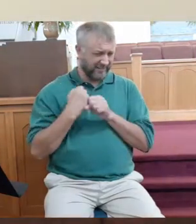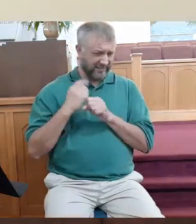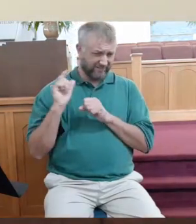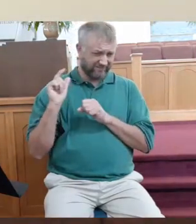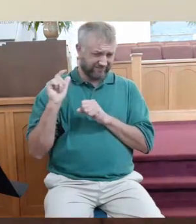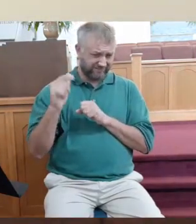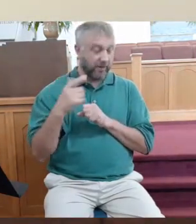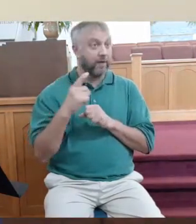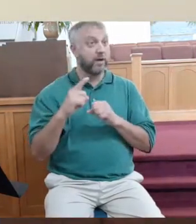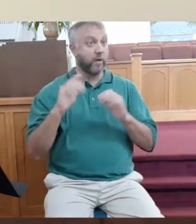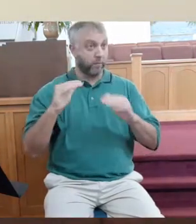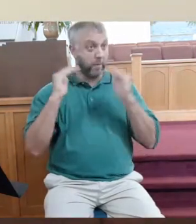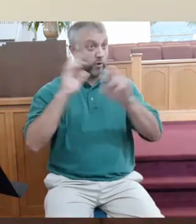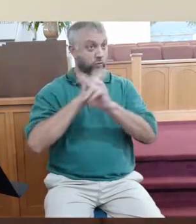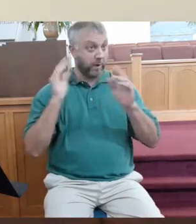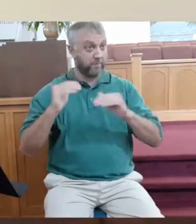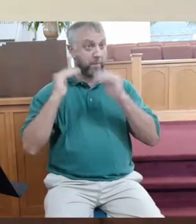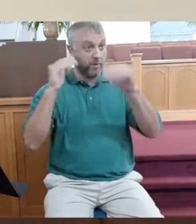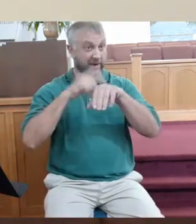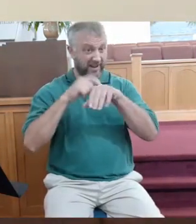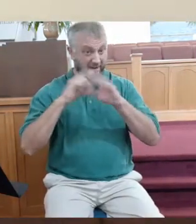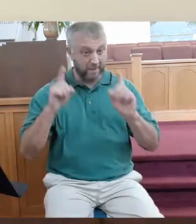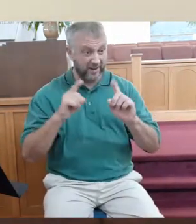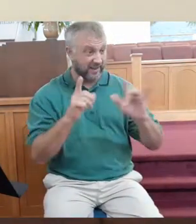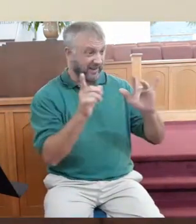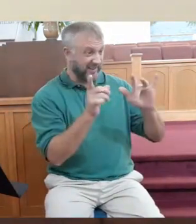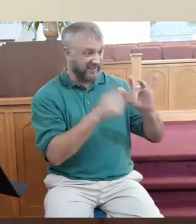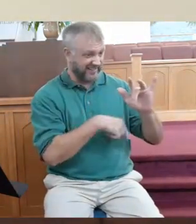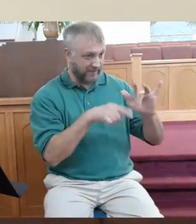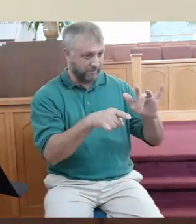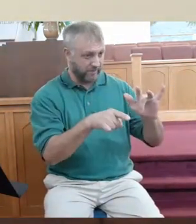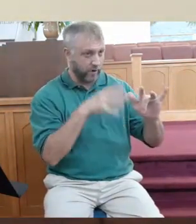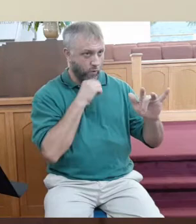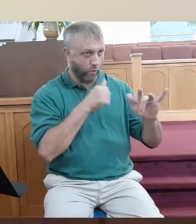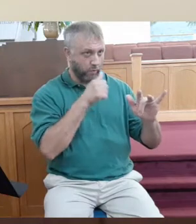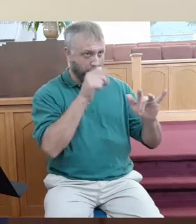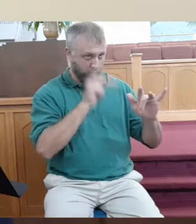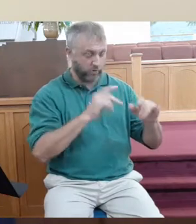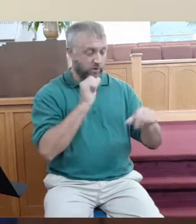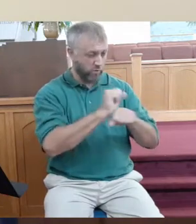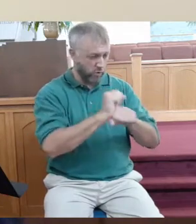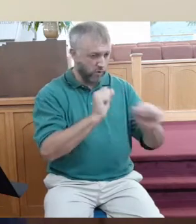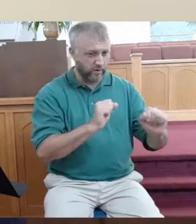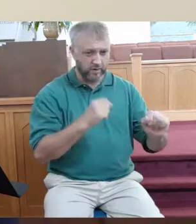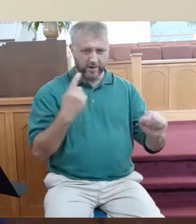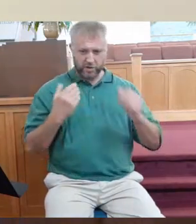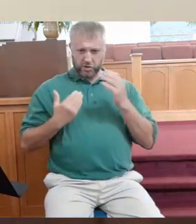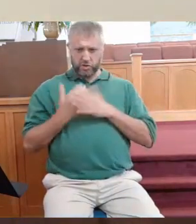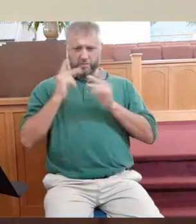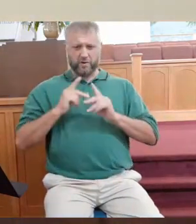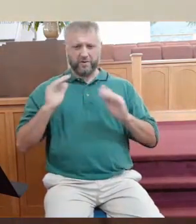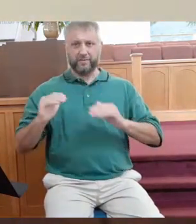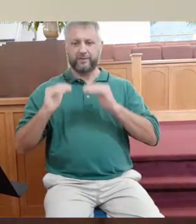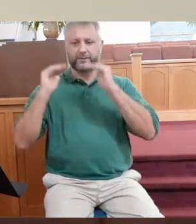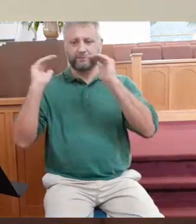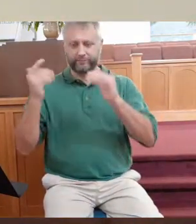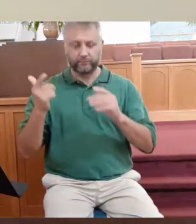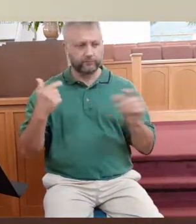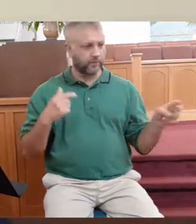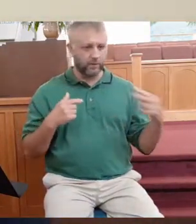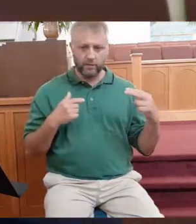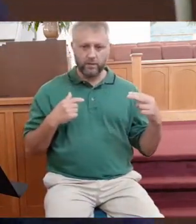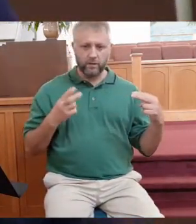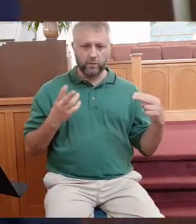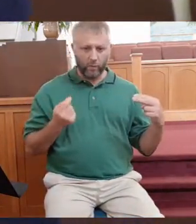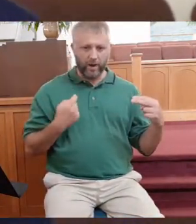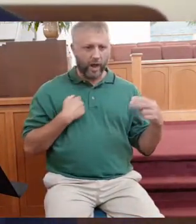it comes time for promotion only to be passed over for a younger employee who doesn't have the longevity built up, who doesn't have